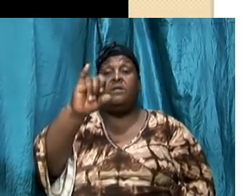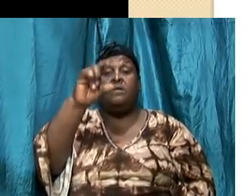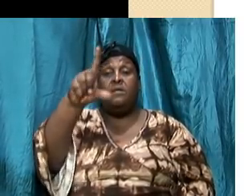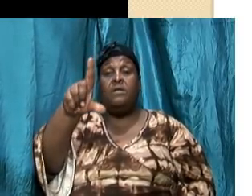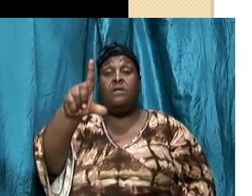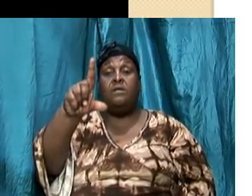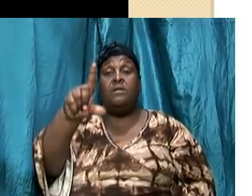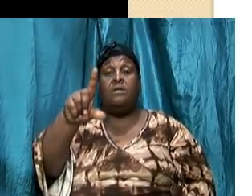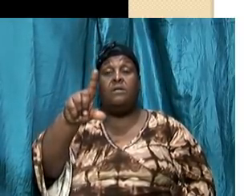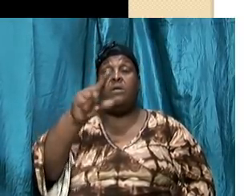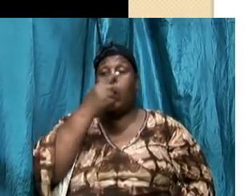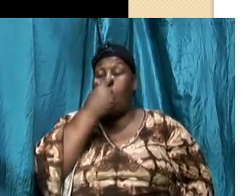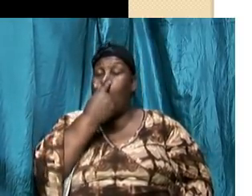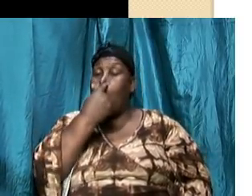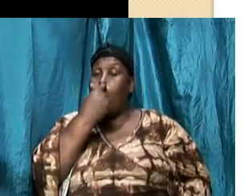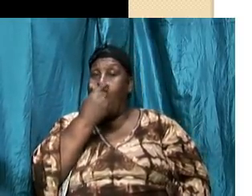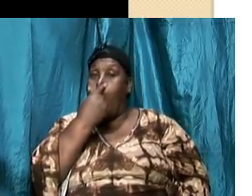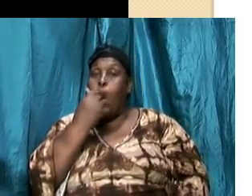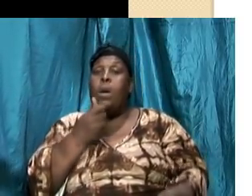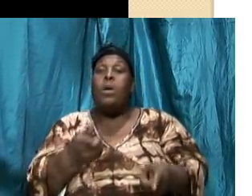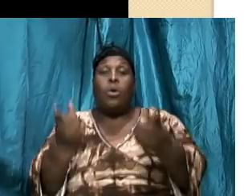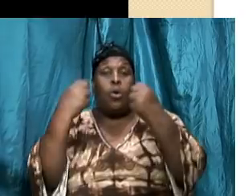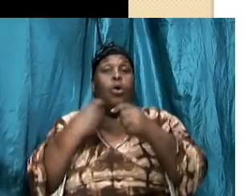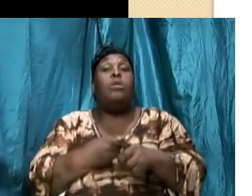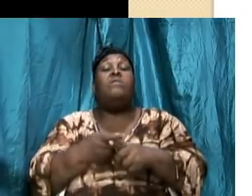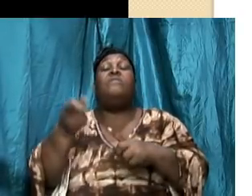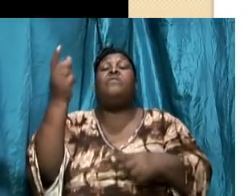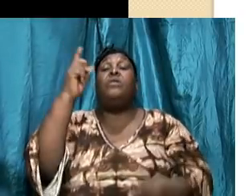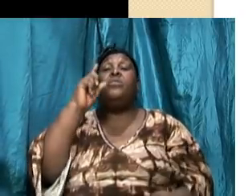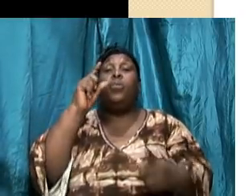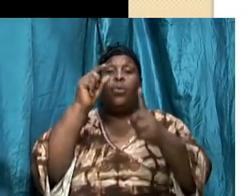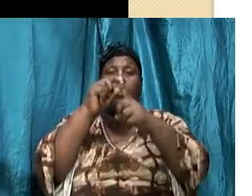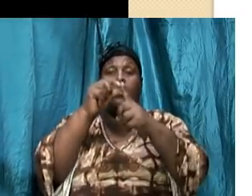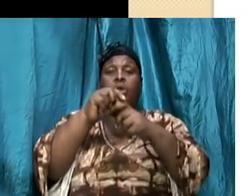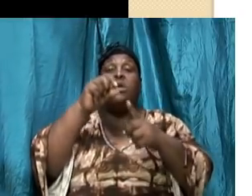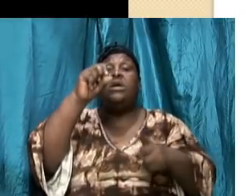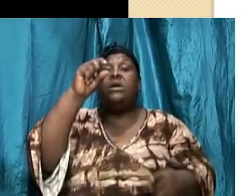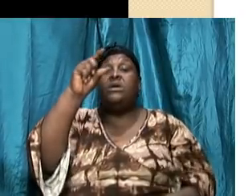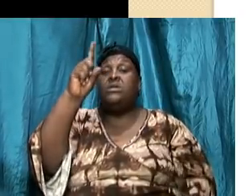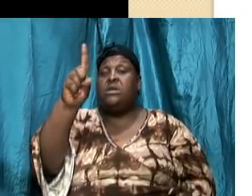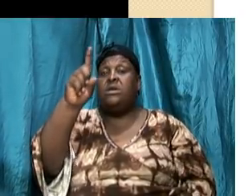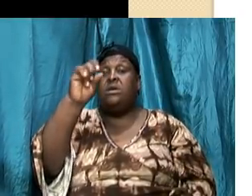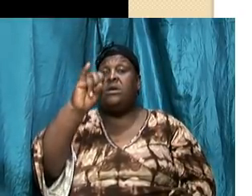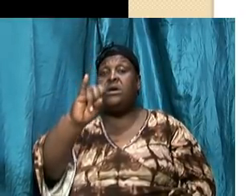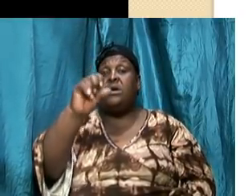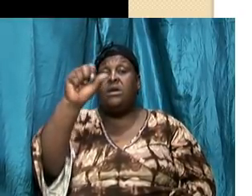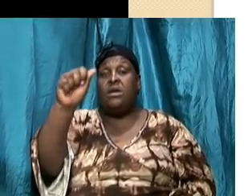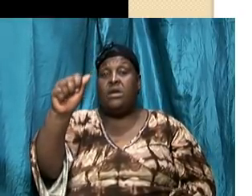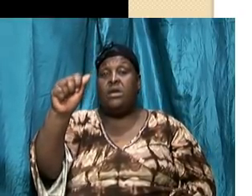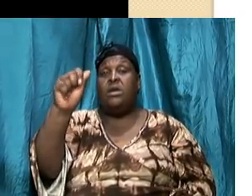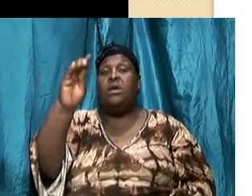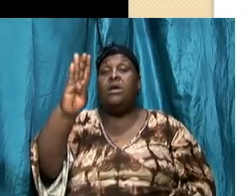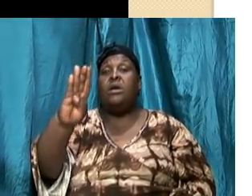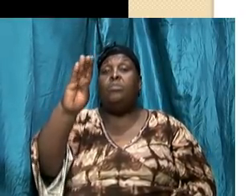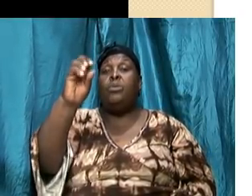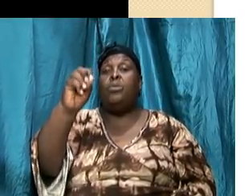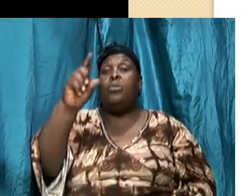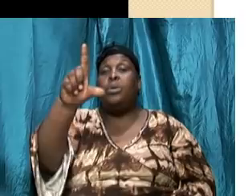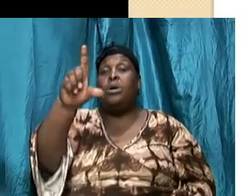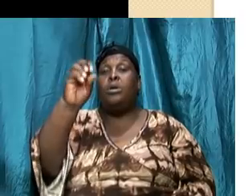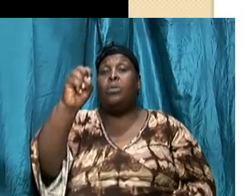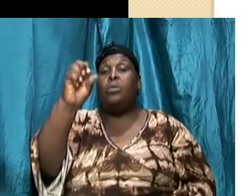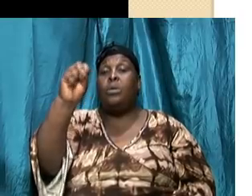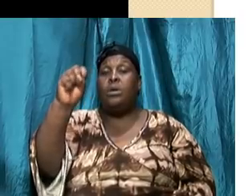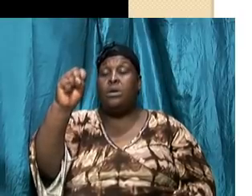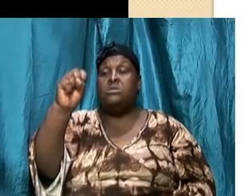from the word diabolos diabolos and we need to